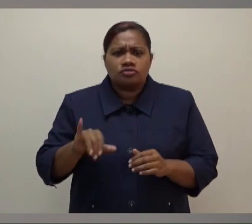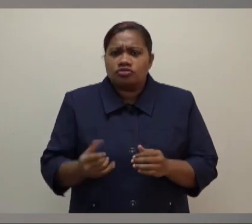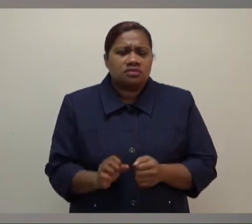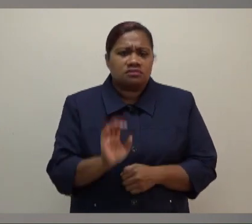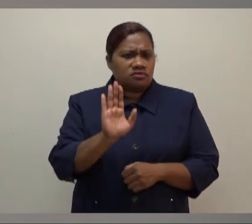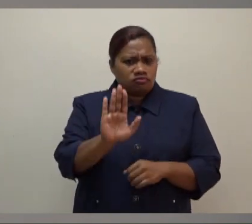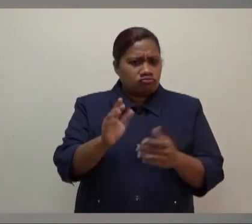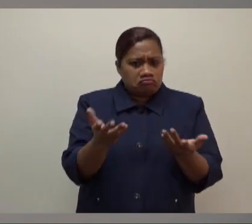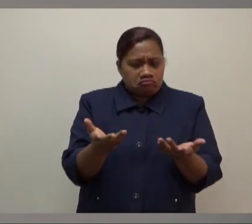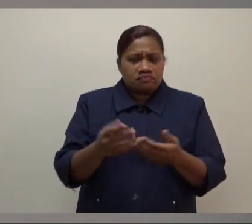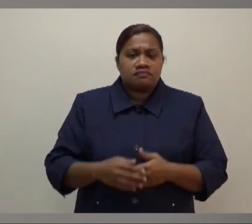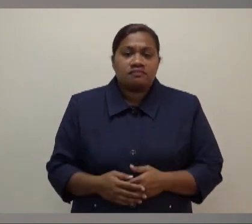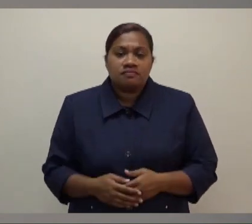lot of